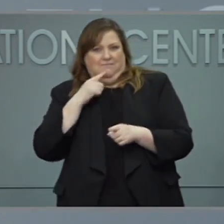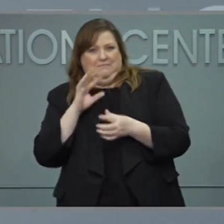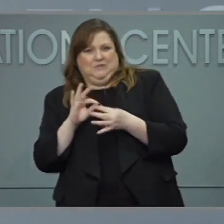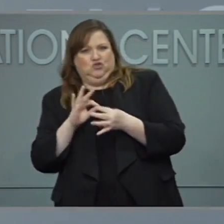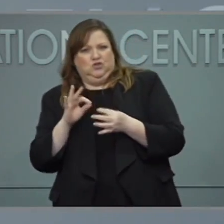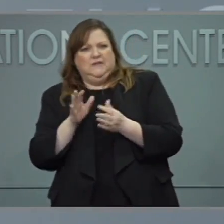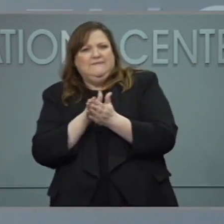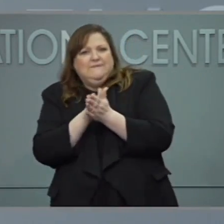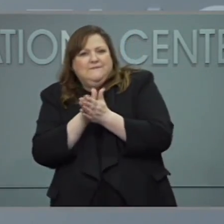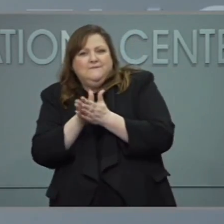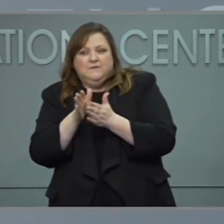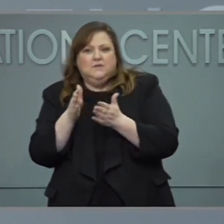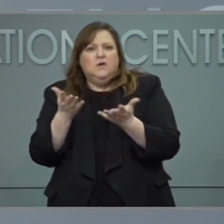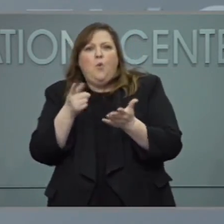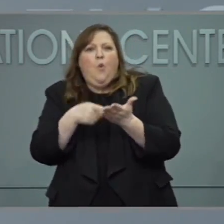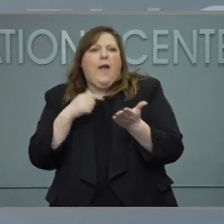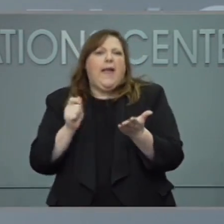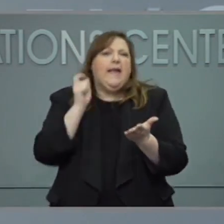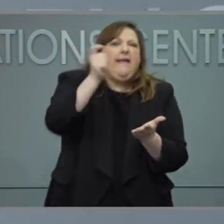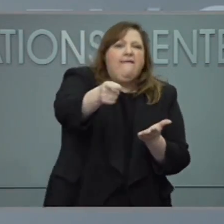next step and get vaccinated. Thanks.